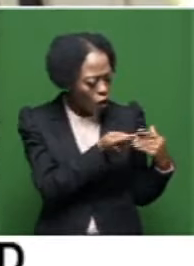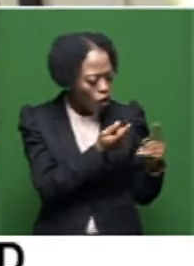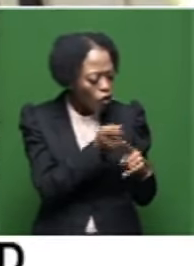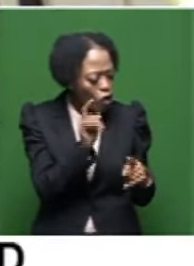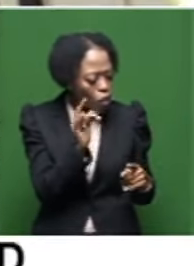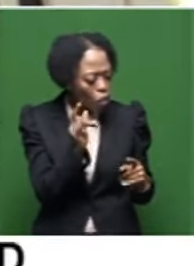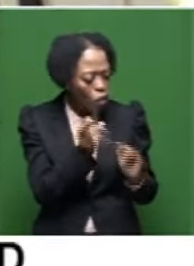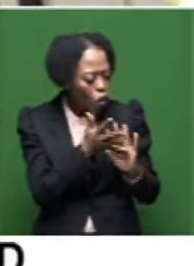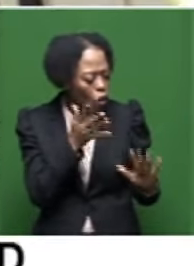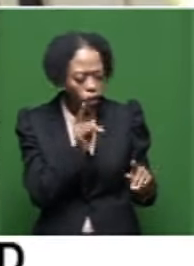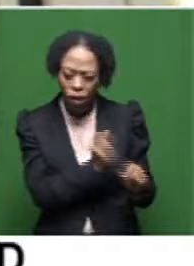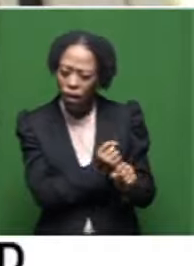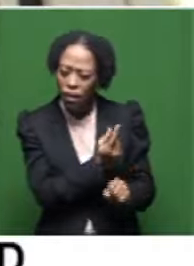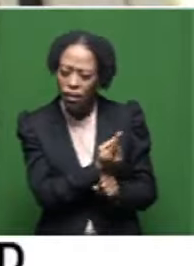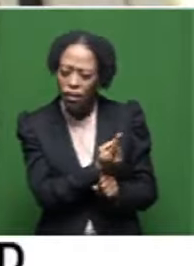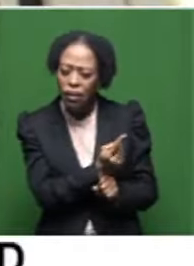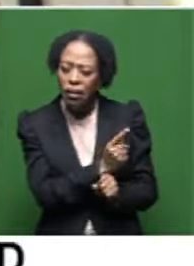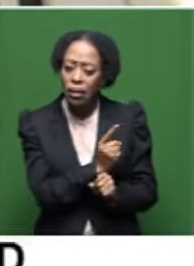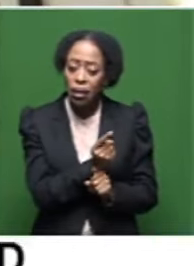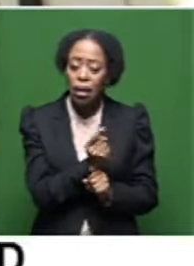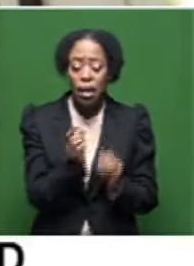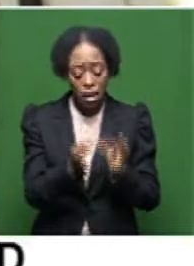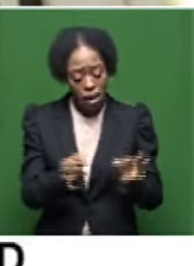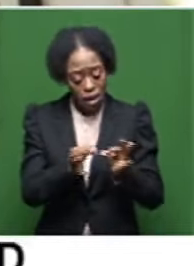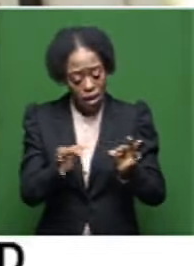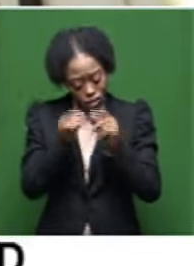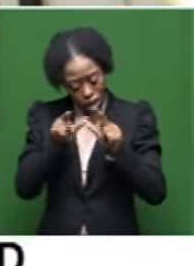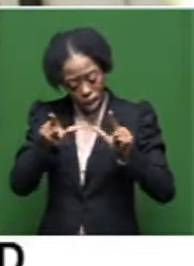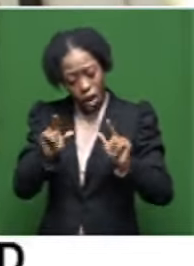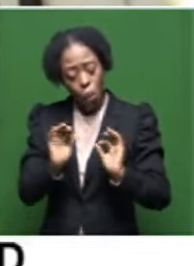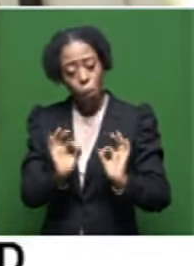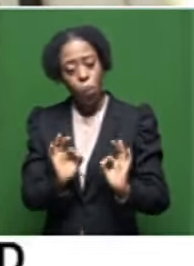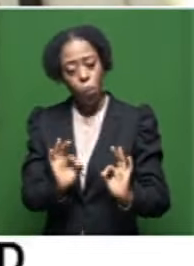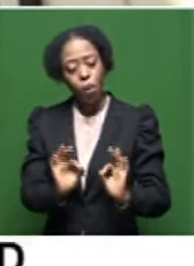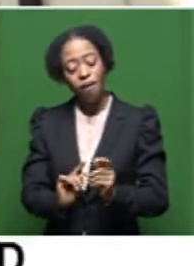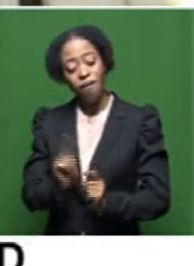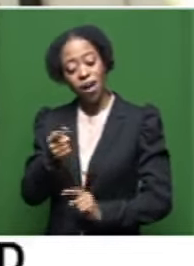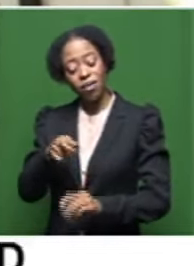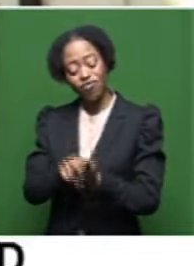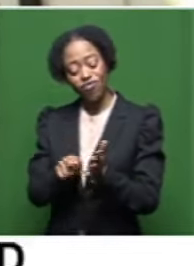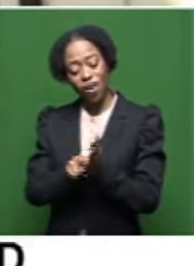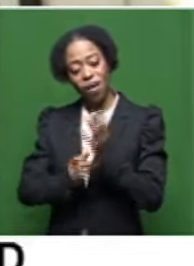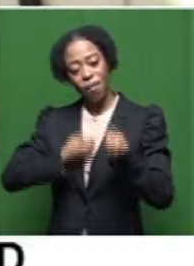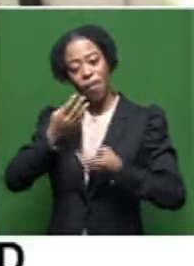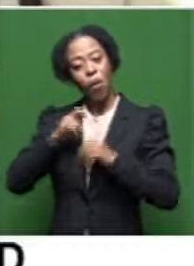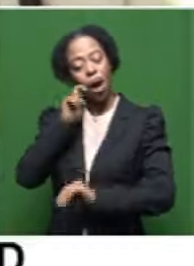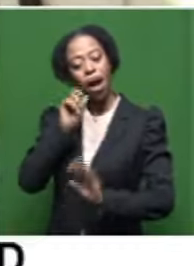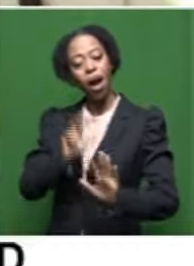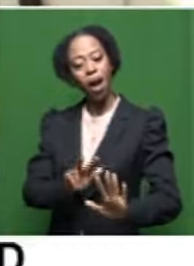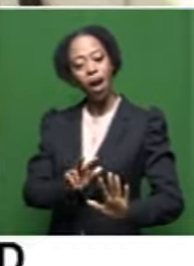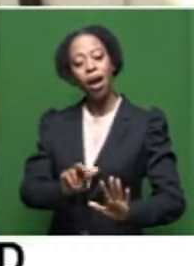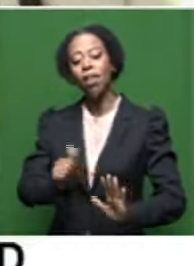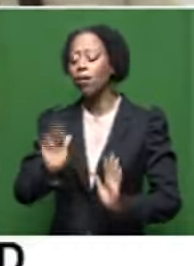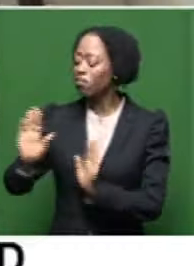Sophia Town, from Dukhauté, has a beautiful gift with language. He wrote his first poem when he was eight years old, and then